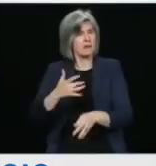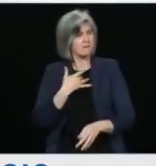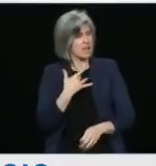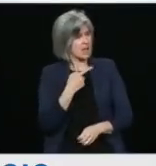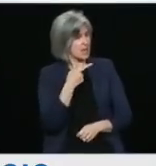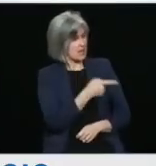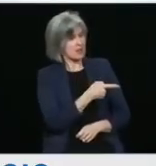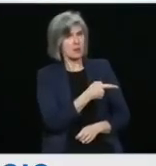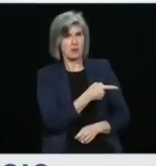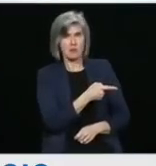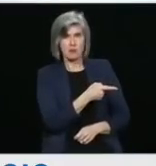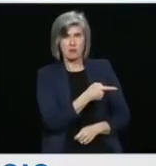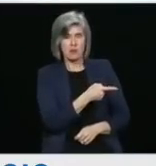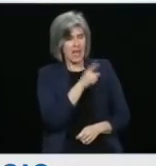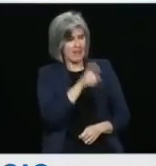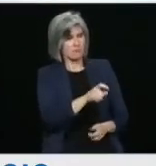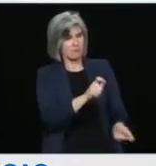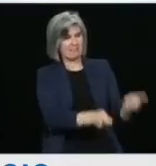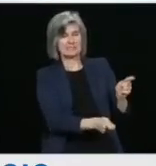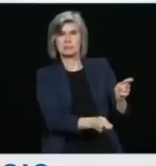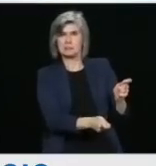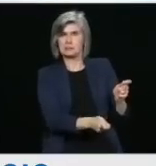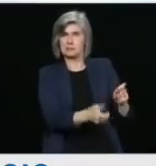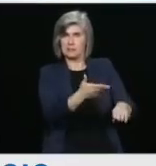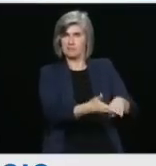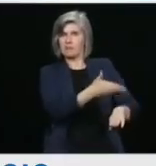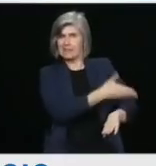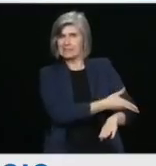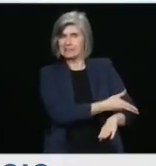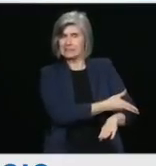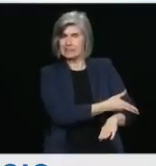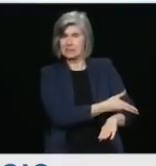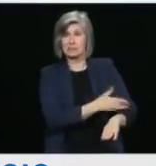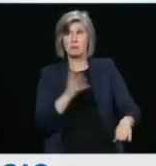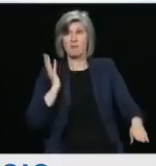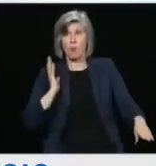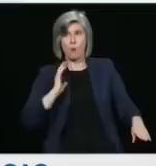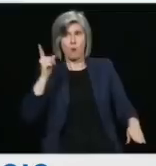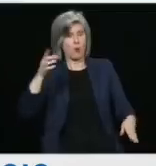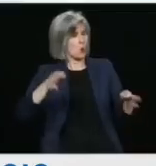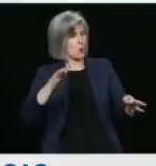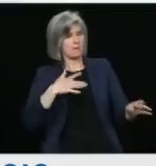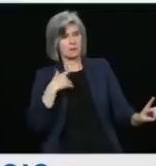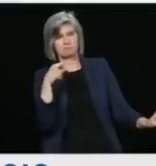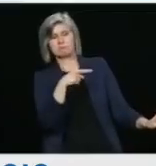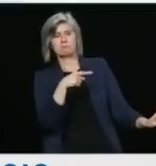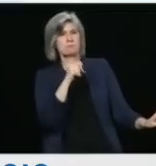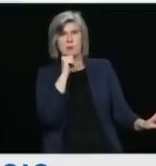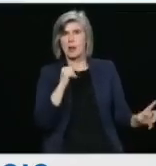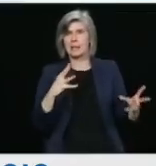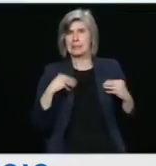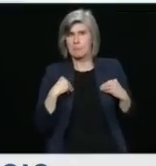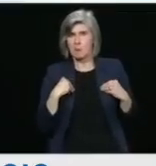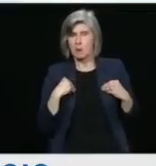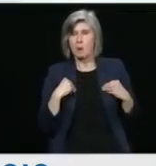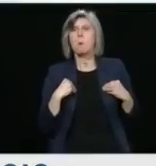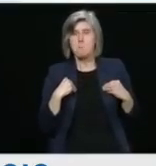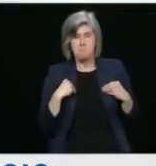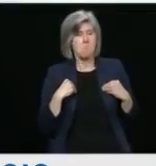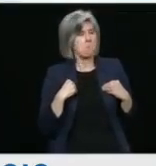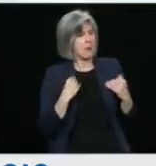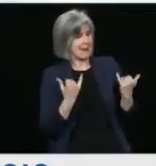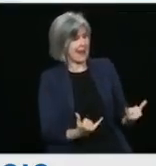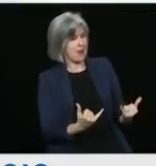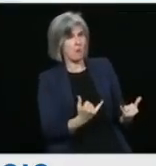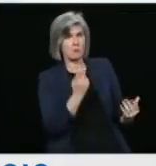was unacceptable to the court. I have been very confident in the work that has been undertaken, both